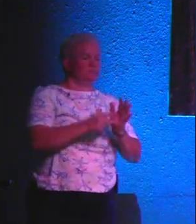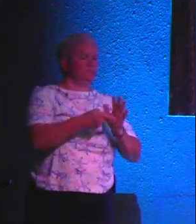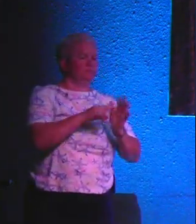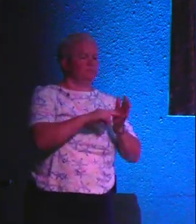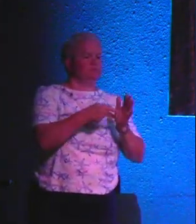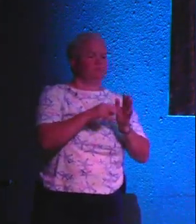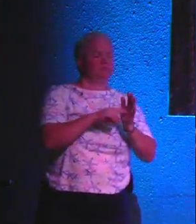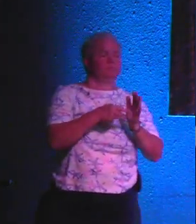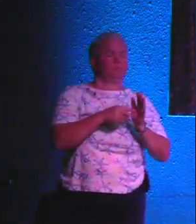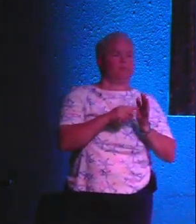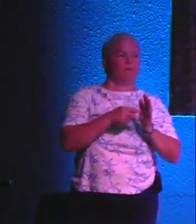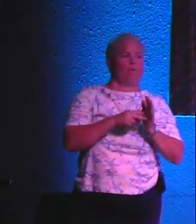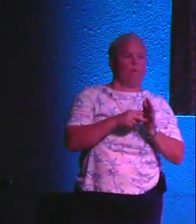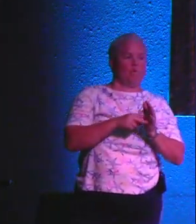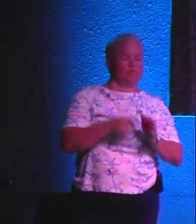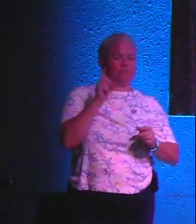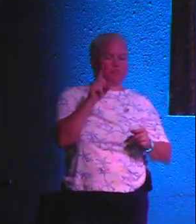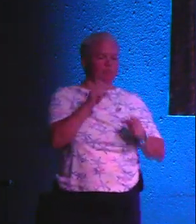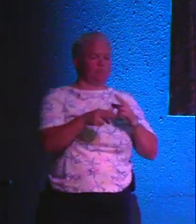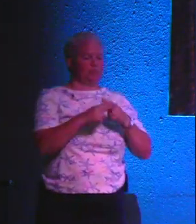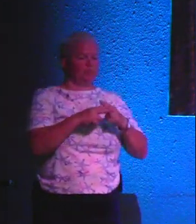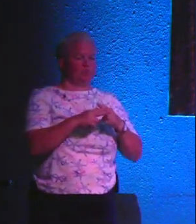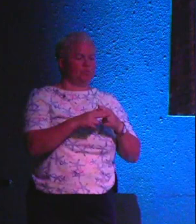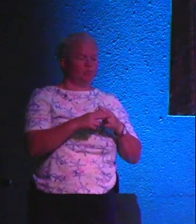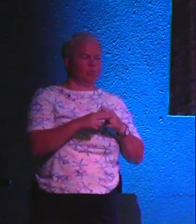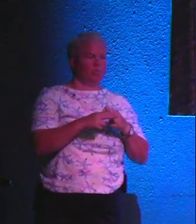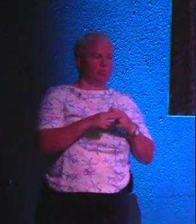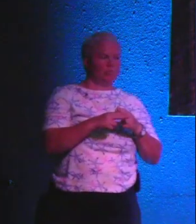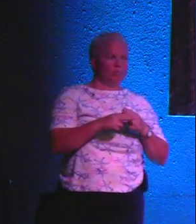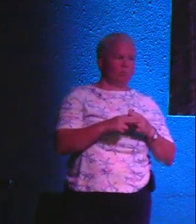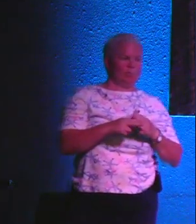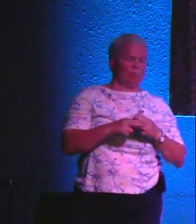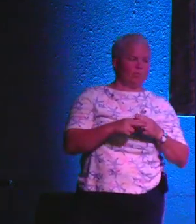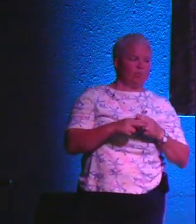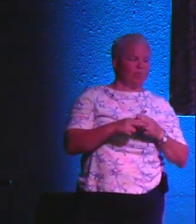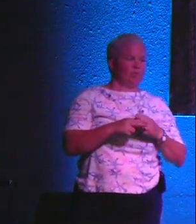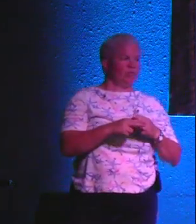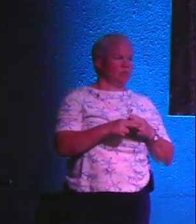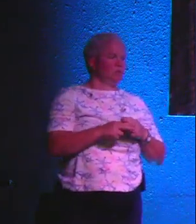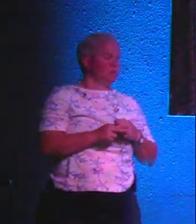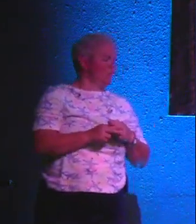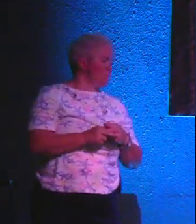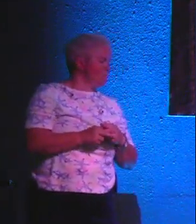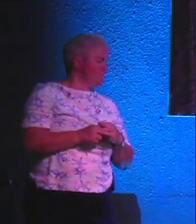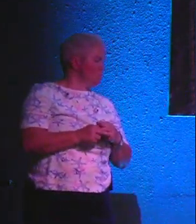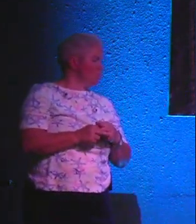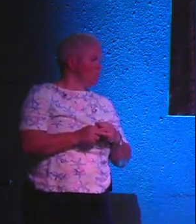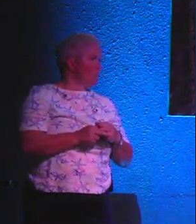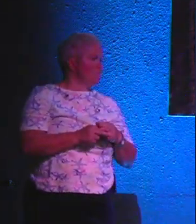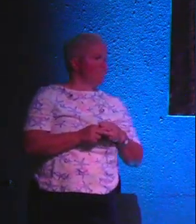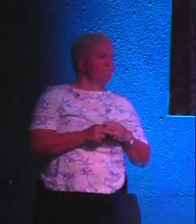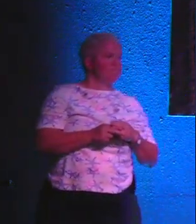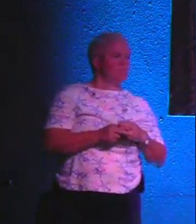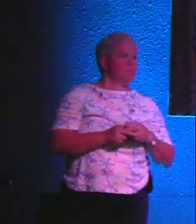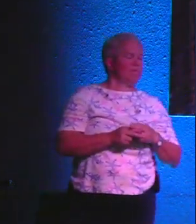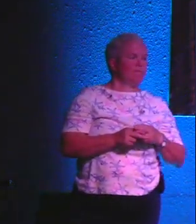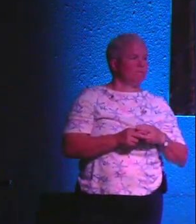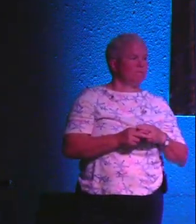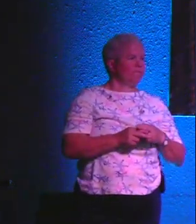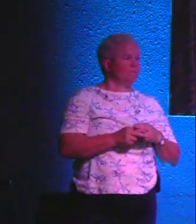office was. man, me and I were on a first name basis. That's not this. It's not your boss calling you in because you screwed up.